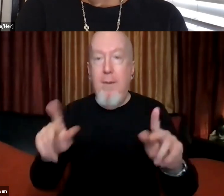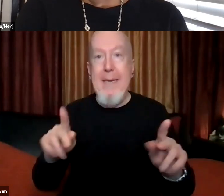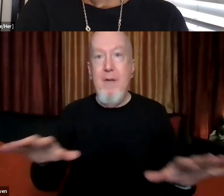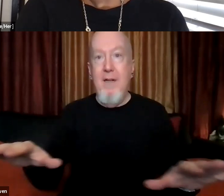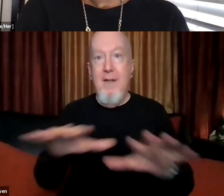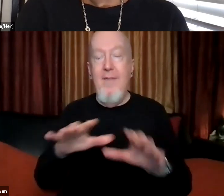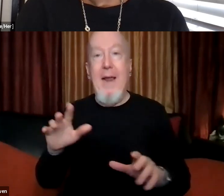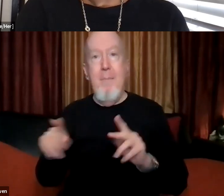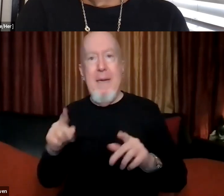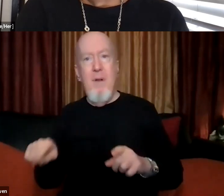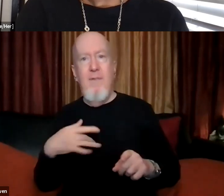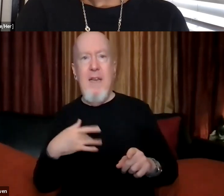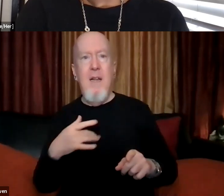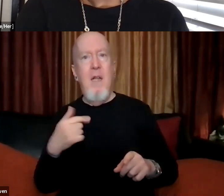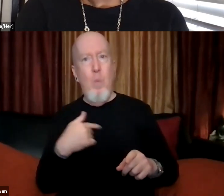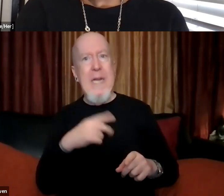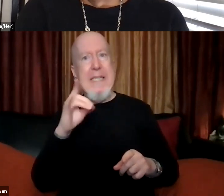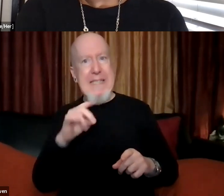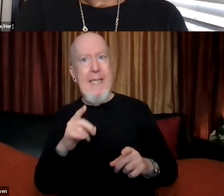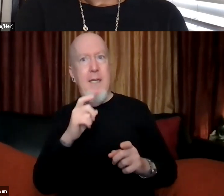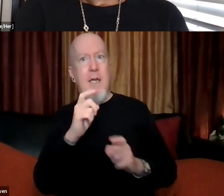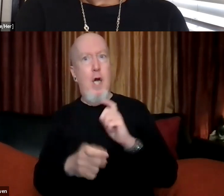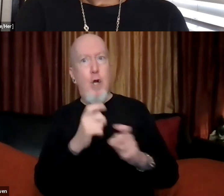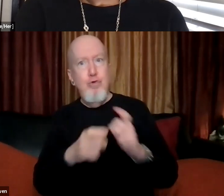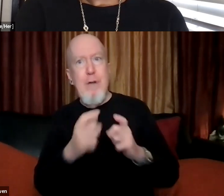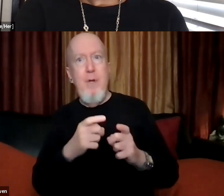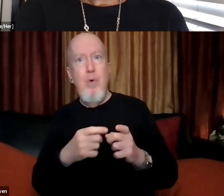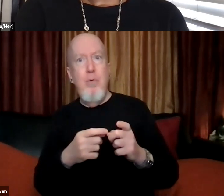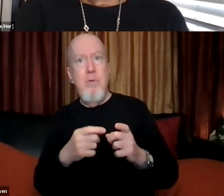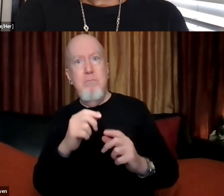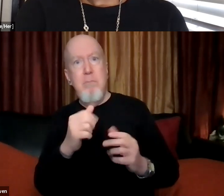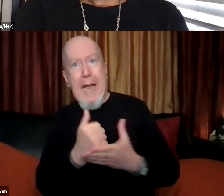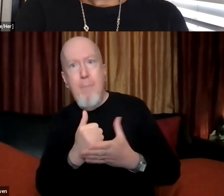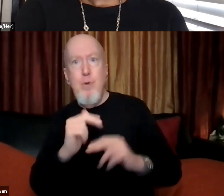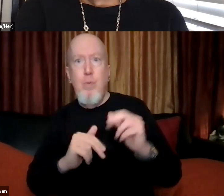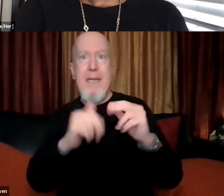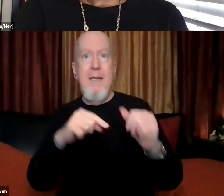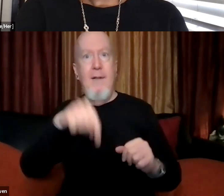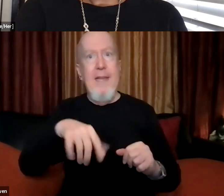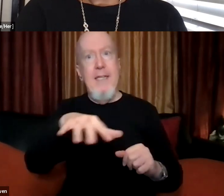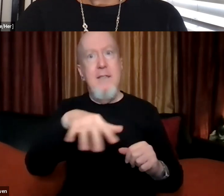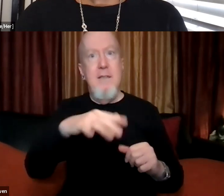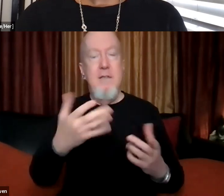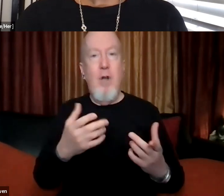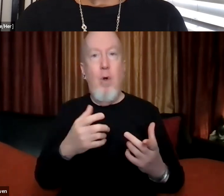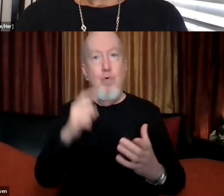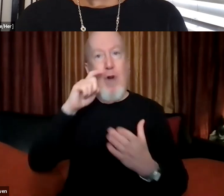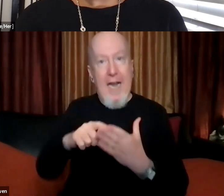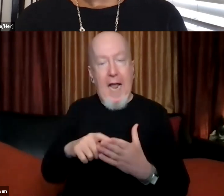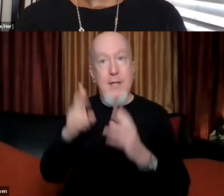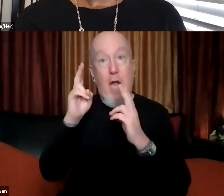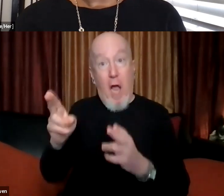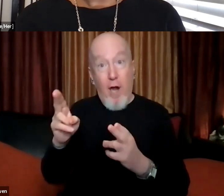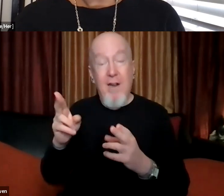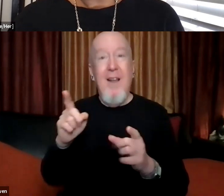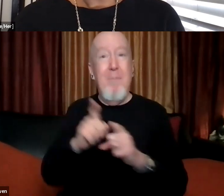to a place are honored and valued? Um, and certainly, um, you know, also reckoning with the fact that